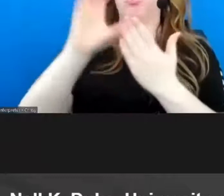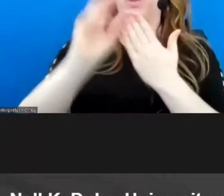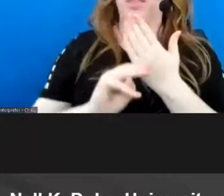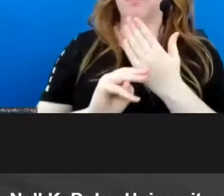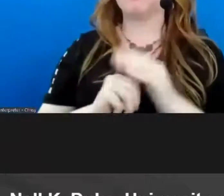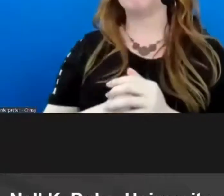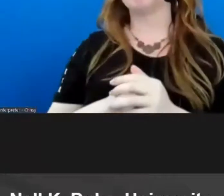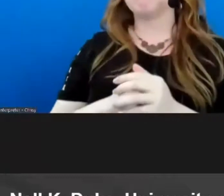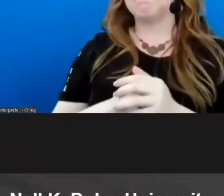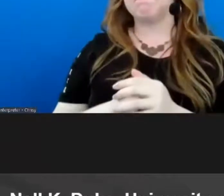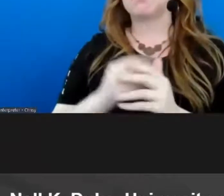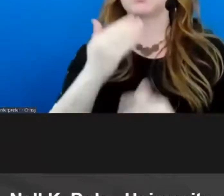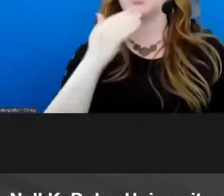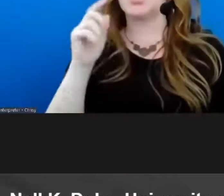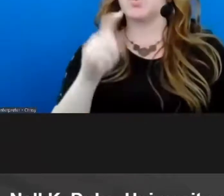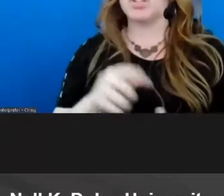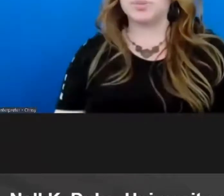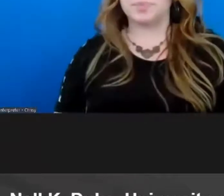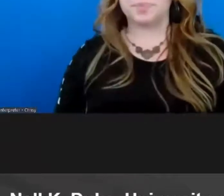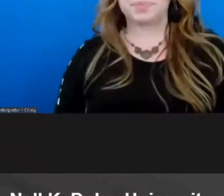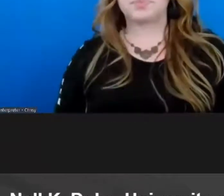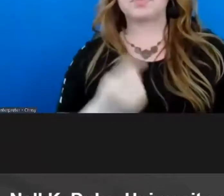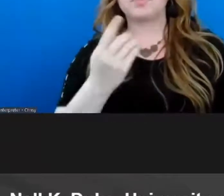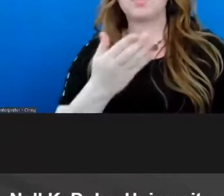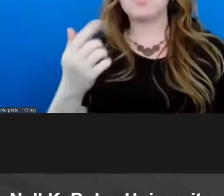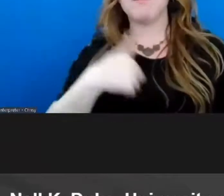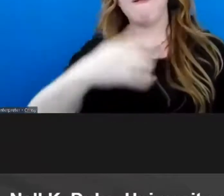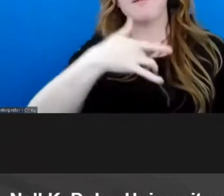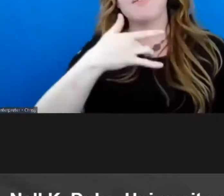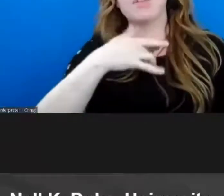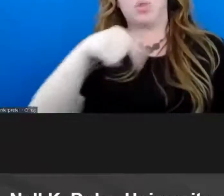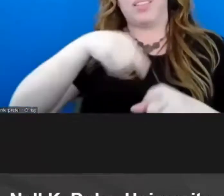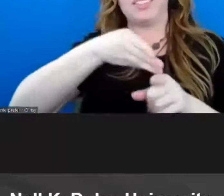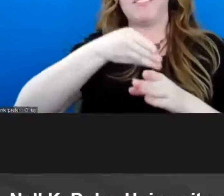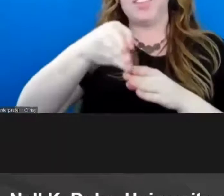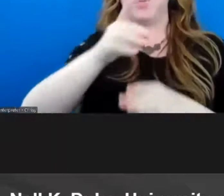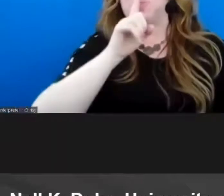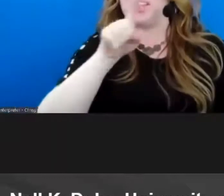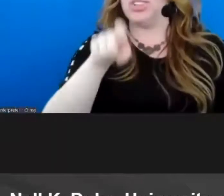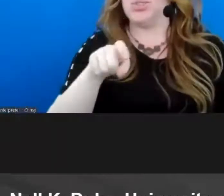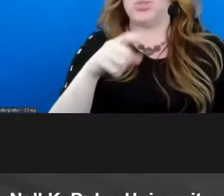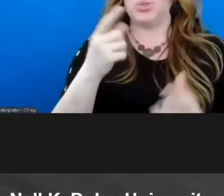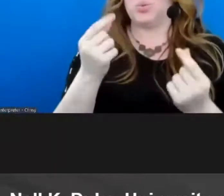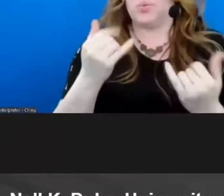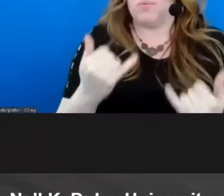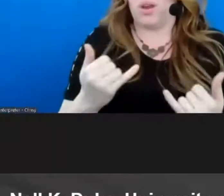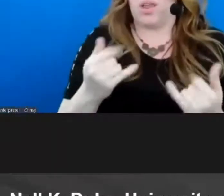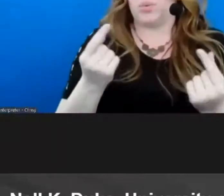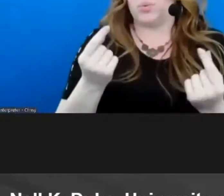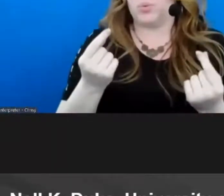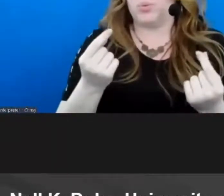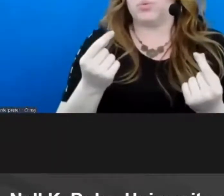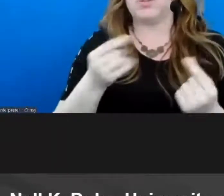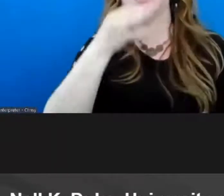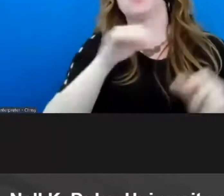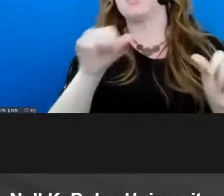question so um one of the things that i think the field really needs to do um right now as soon as